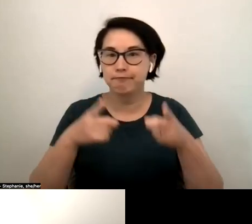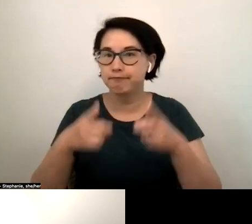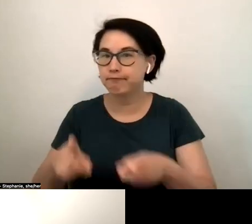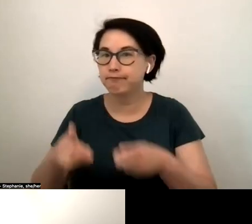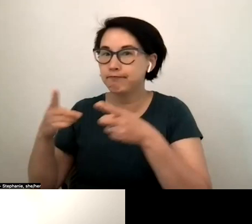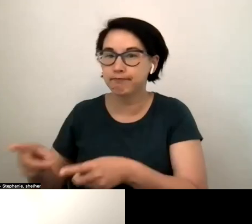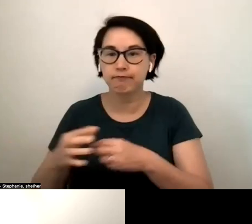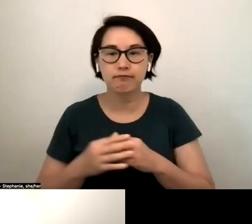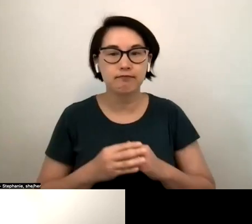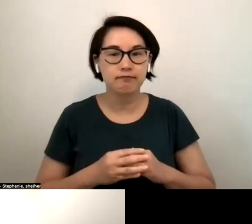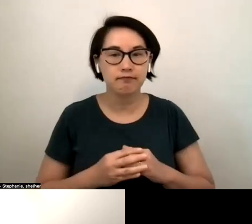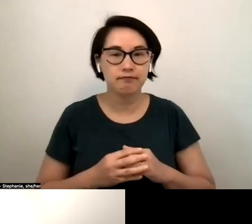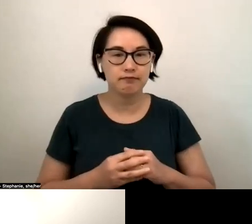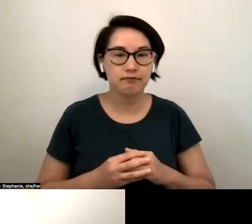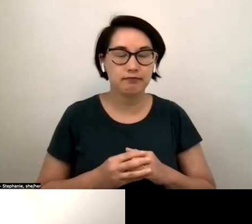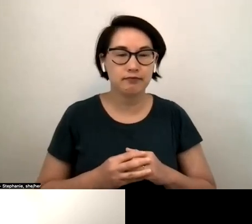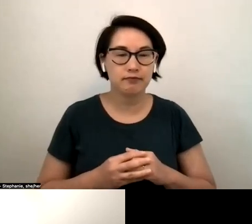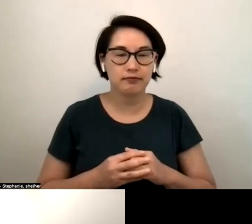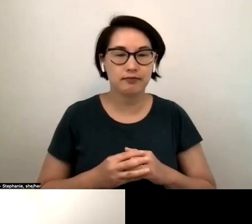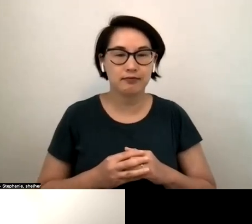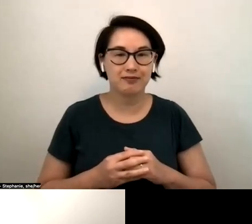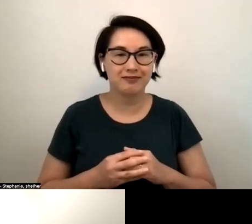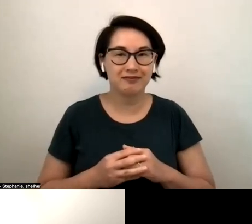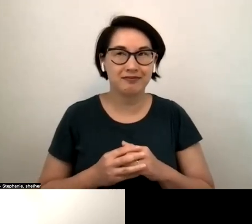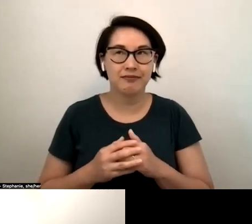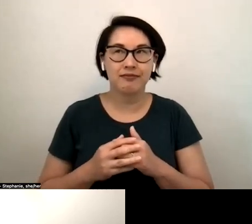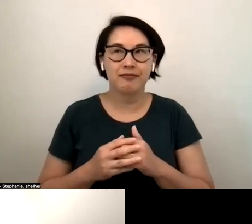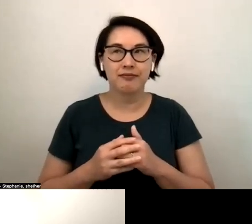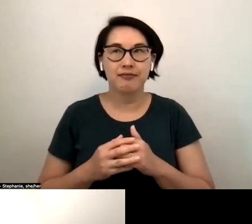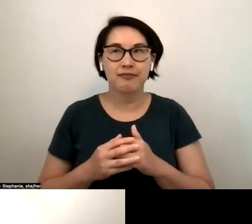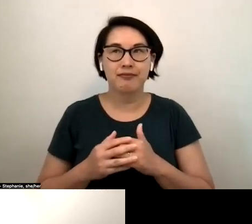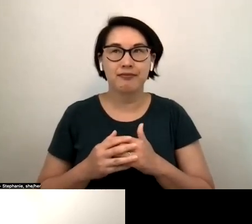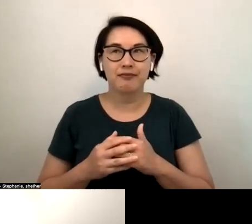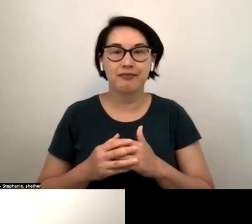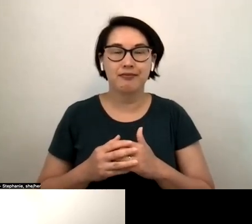it can it's it's uh you know it's not easy um